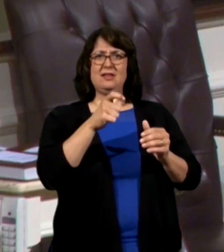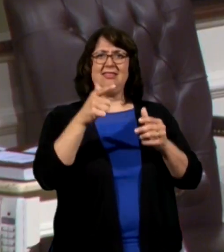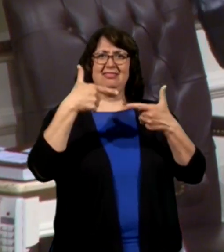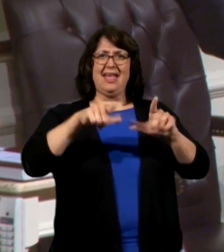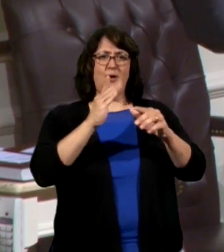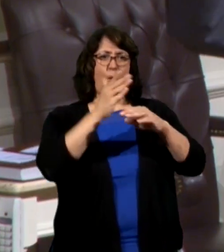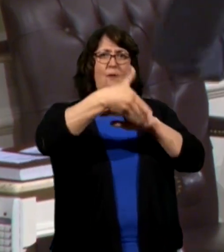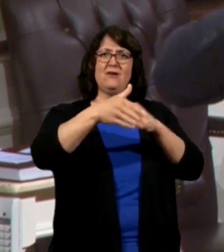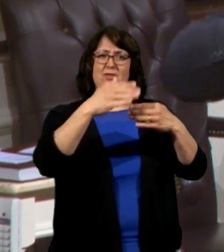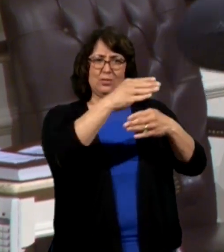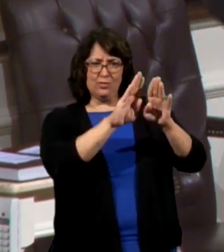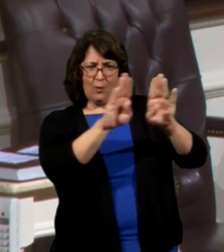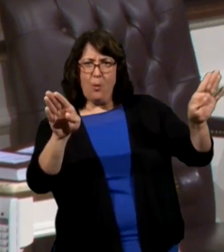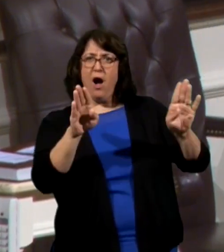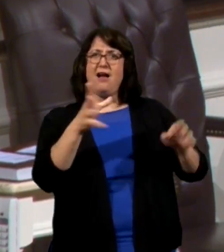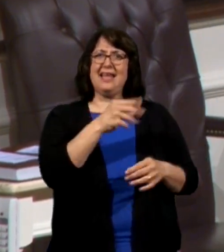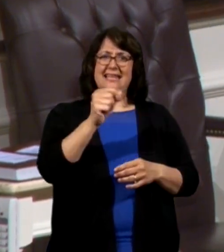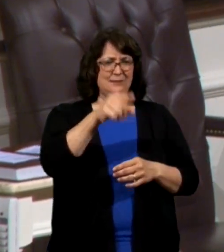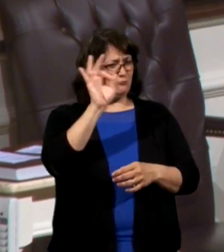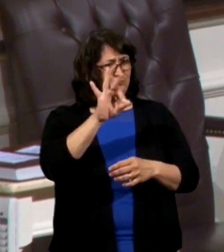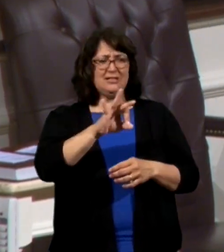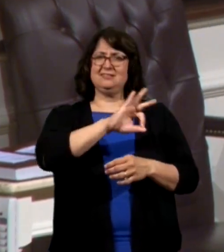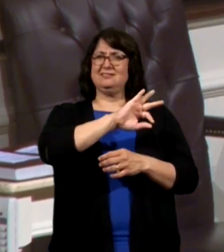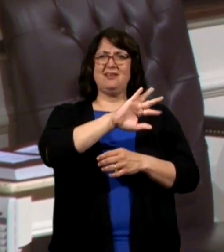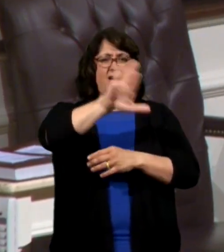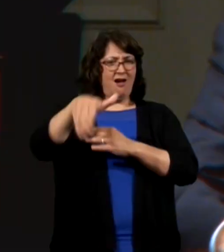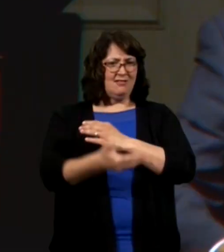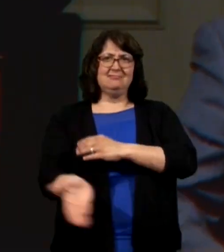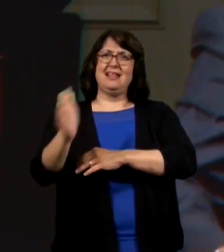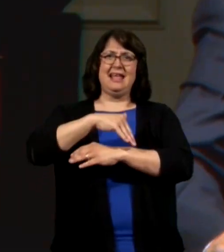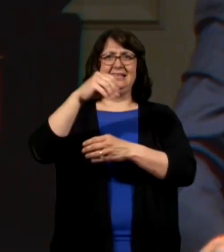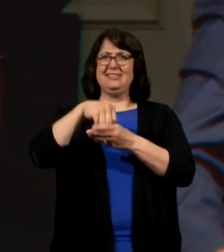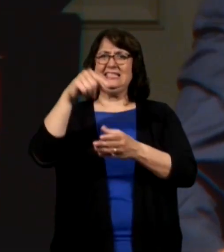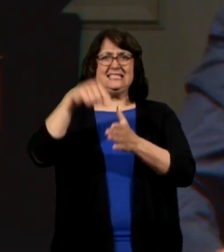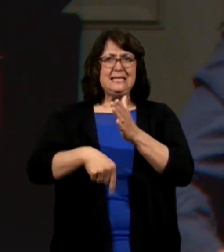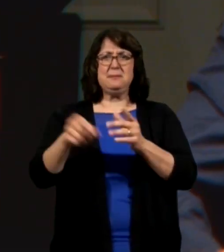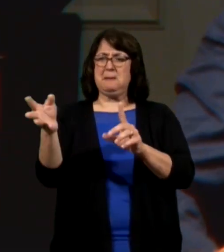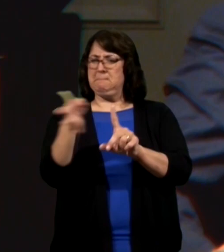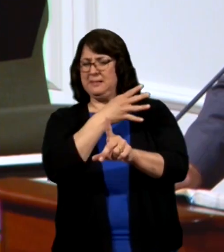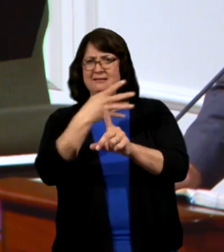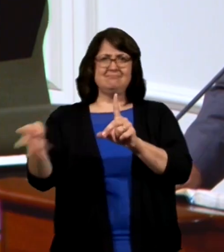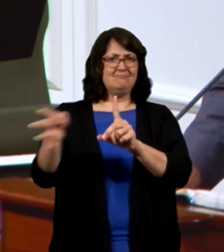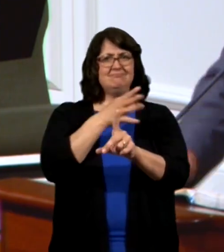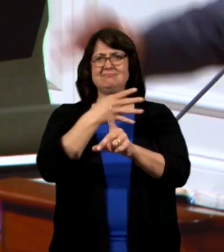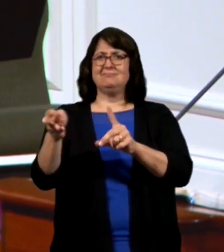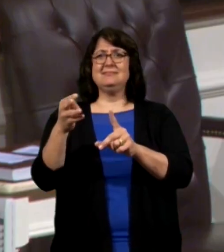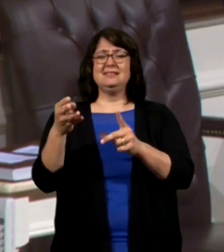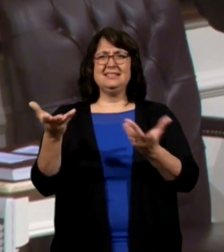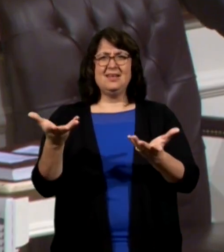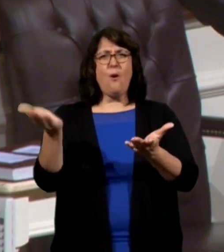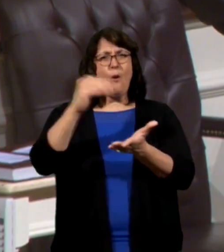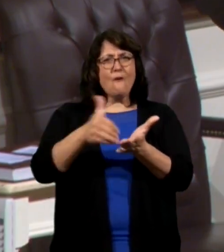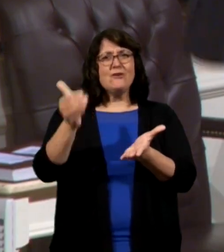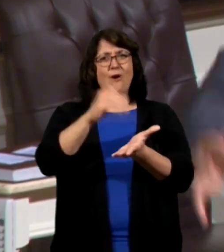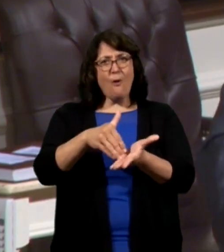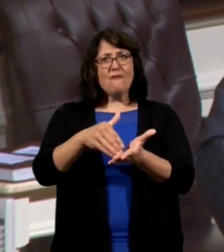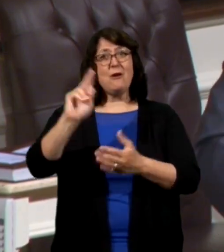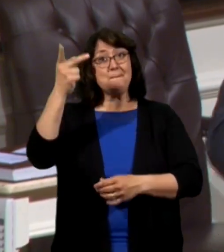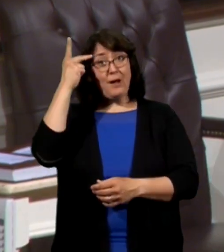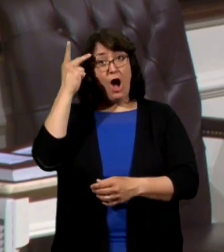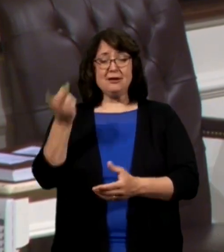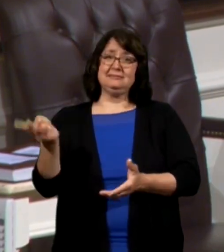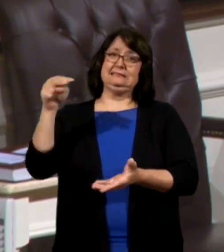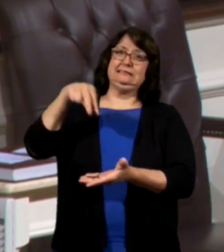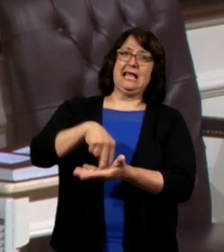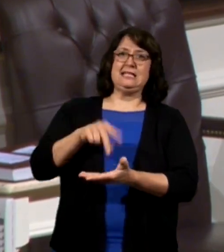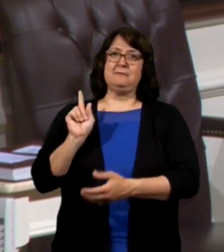and he preaches Jesus Christ a night and a day in the deep, beaten with stripes over and over, he gets